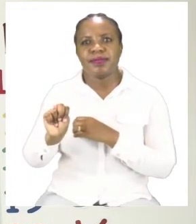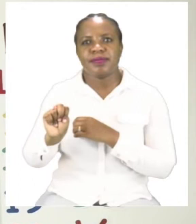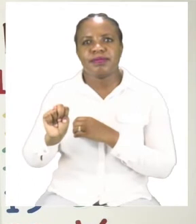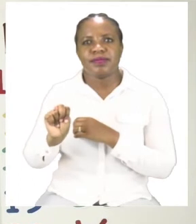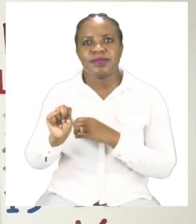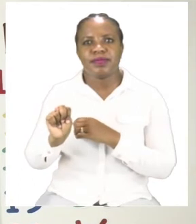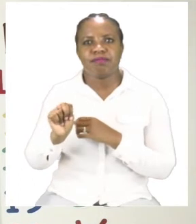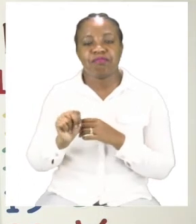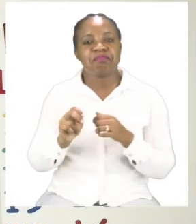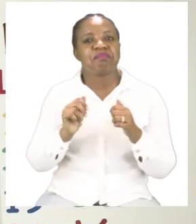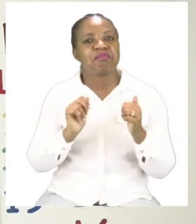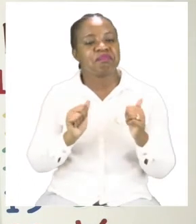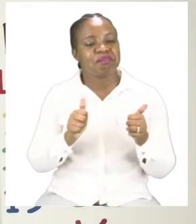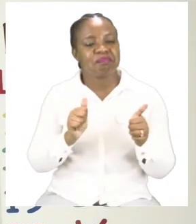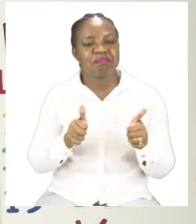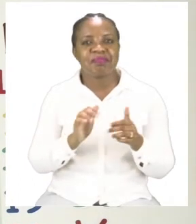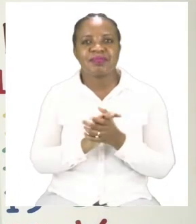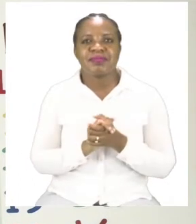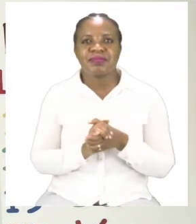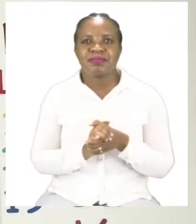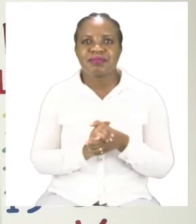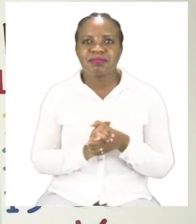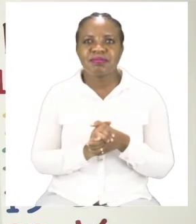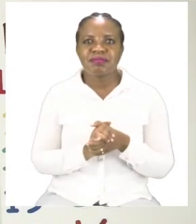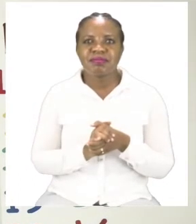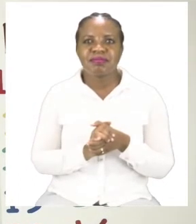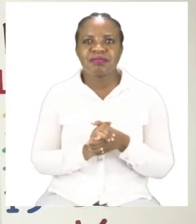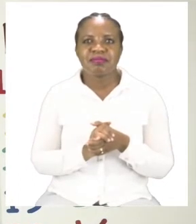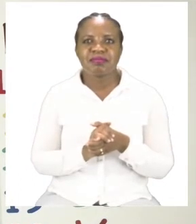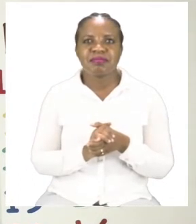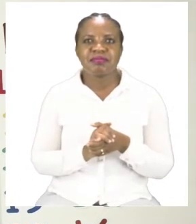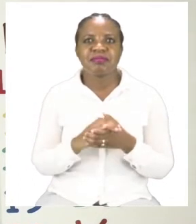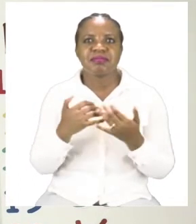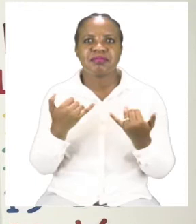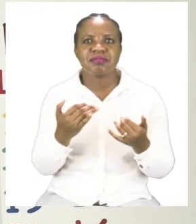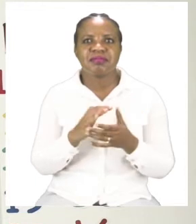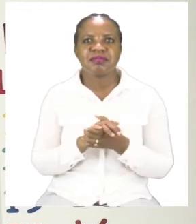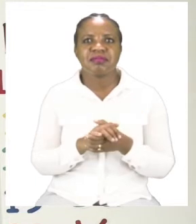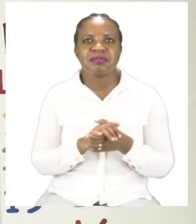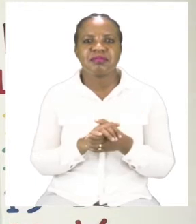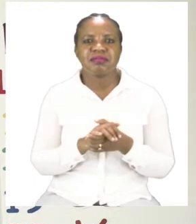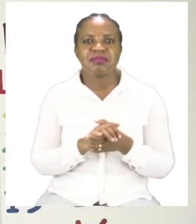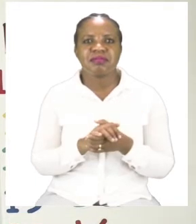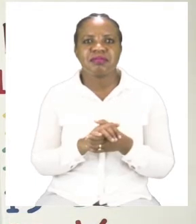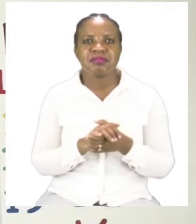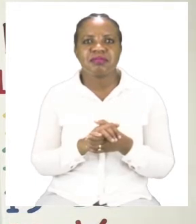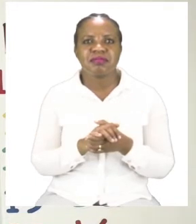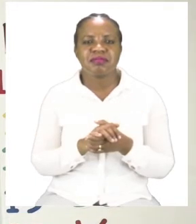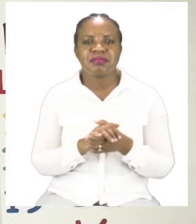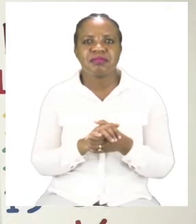Well done boys and girls! Now we are going to go ahead and continue.